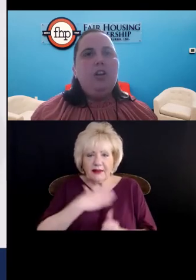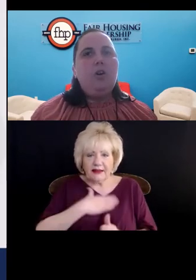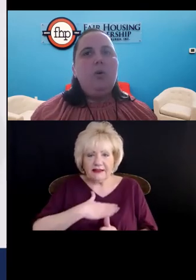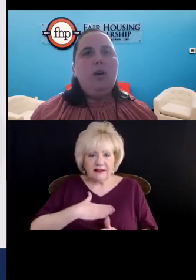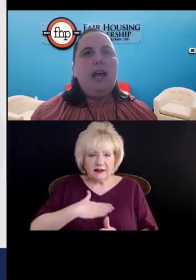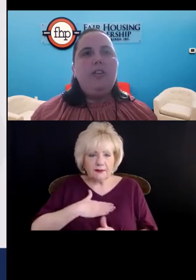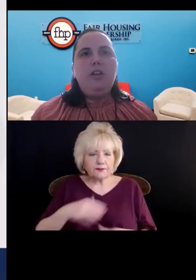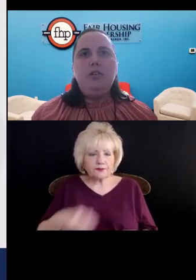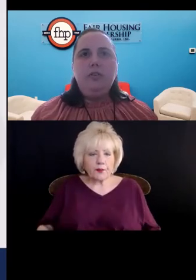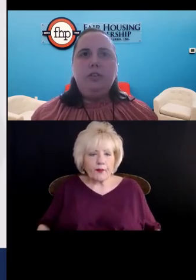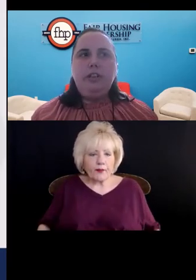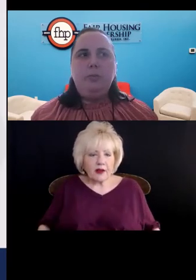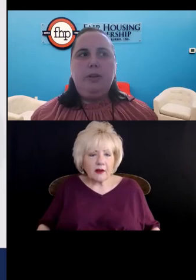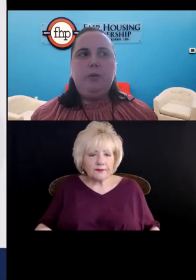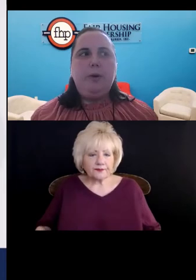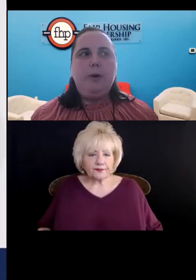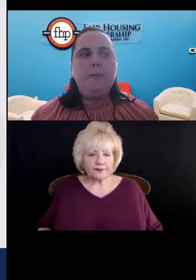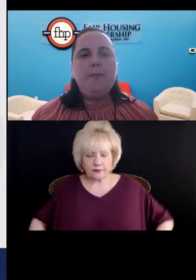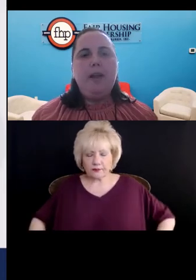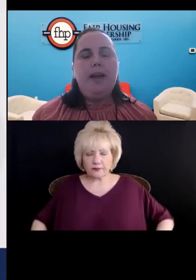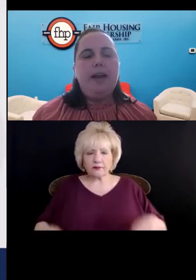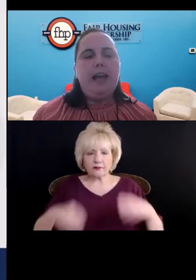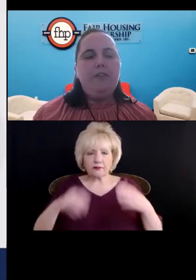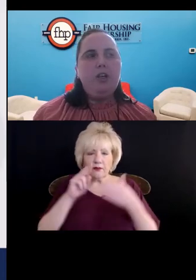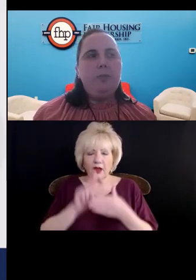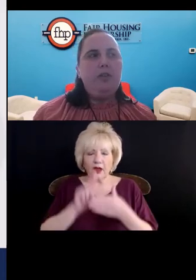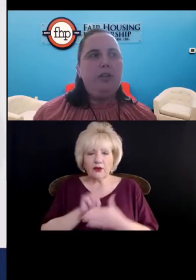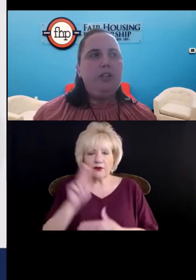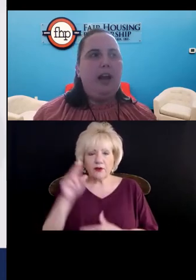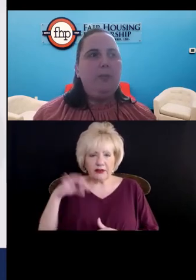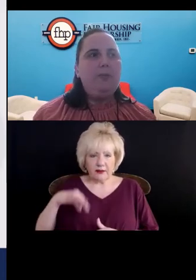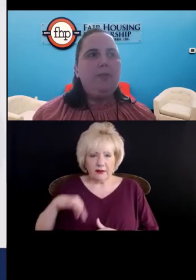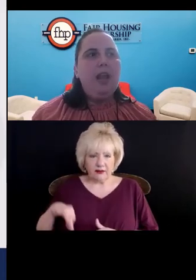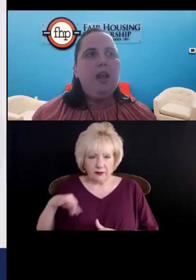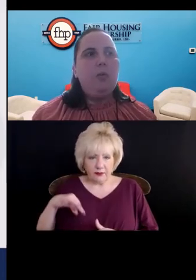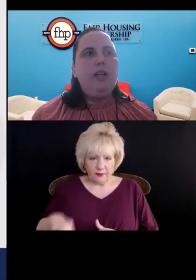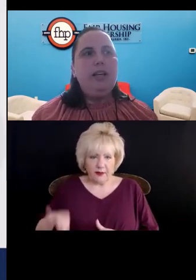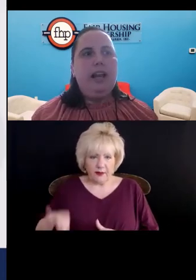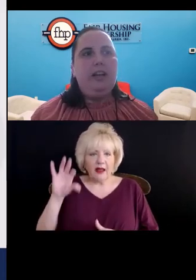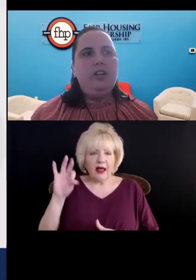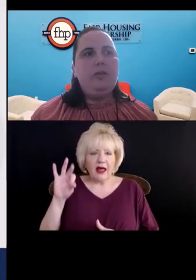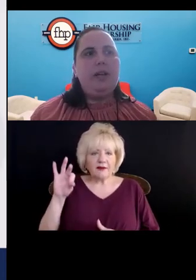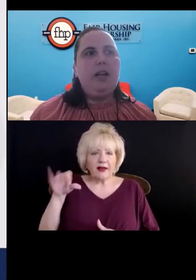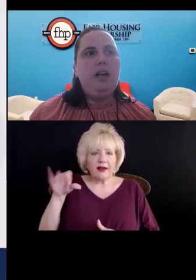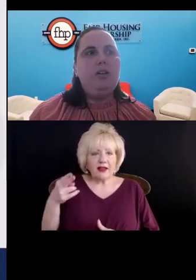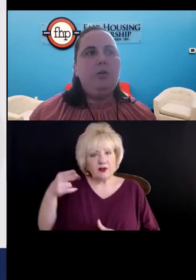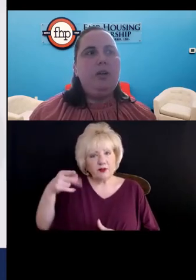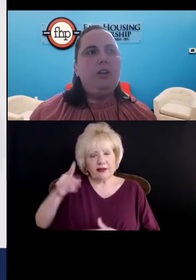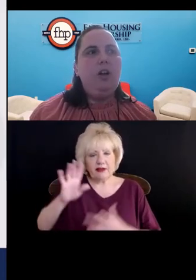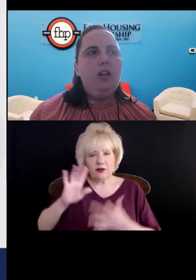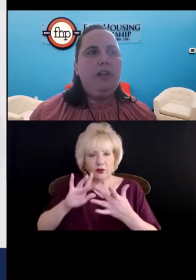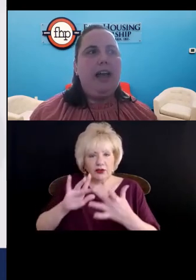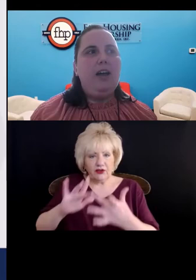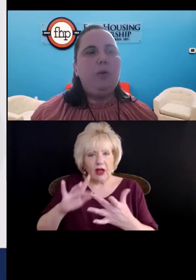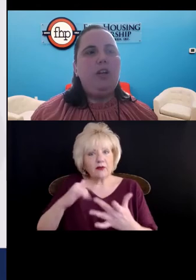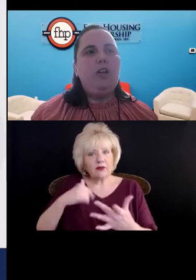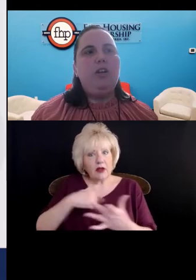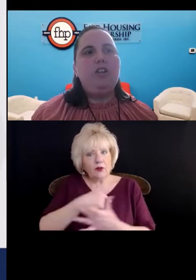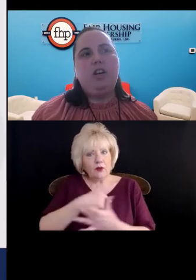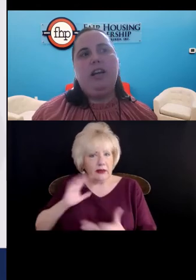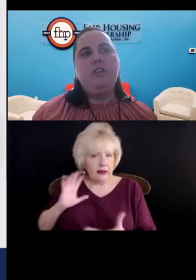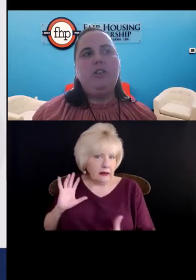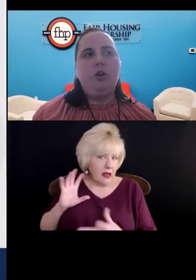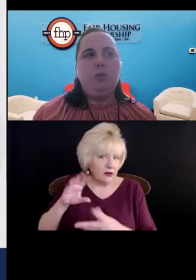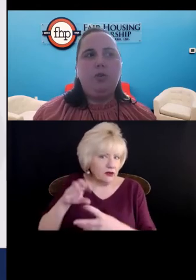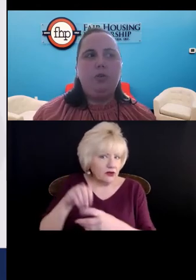So at the University of Pittsburgh, FHP reached out and we engaged because we saw that we